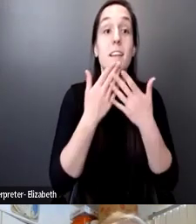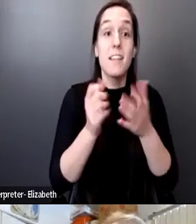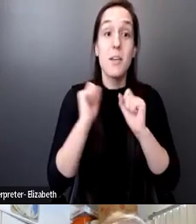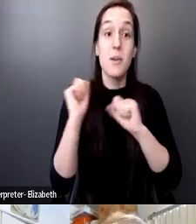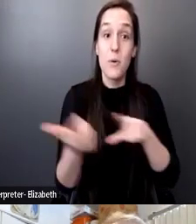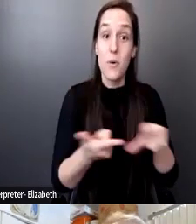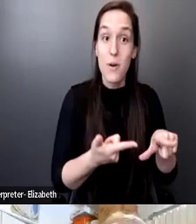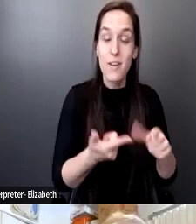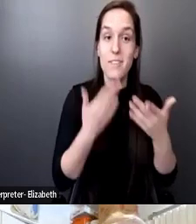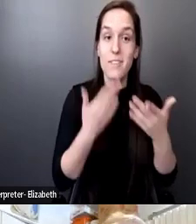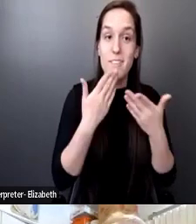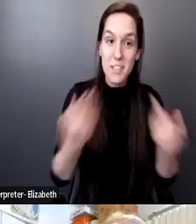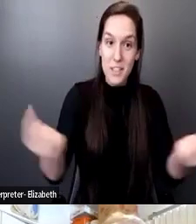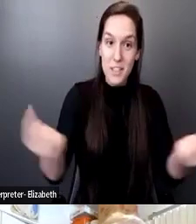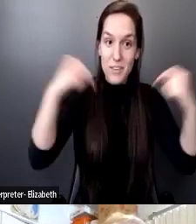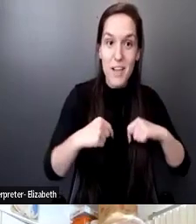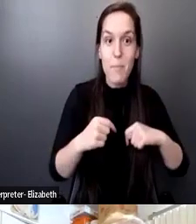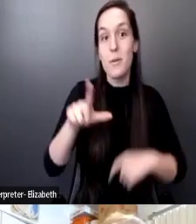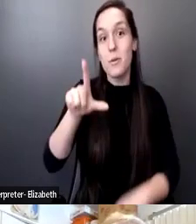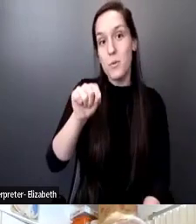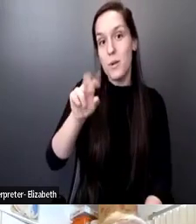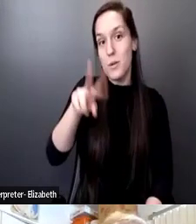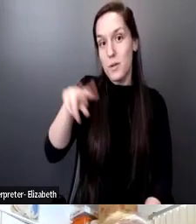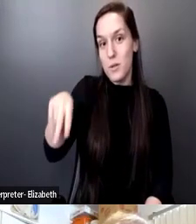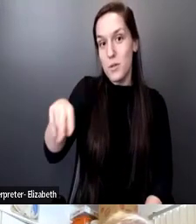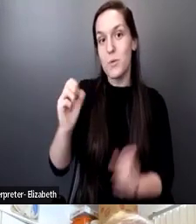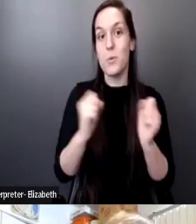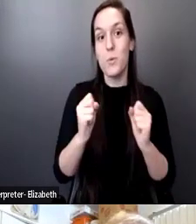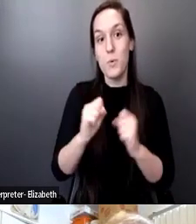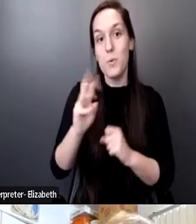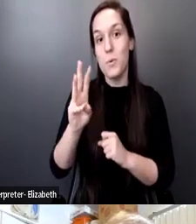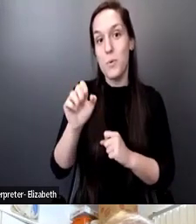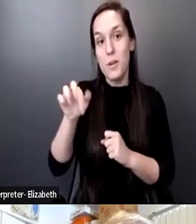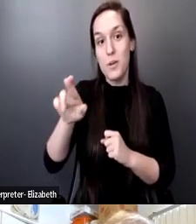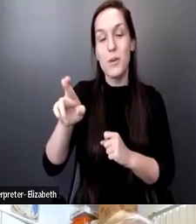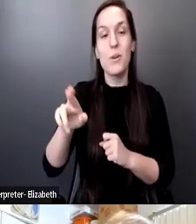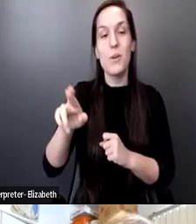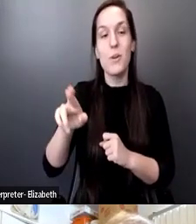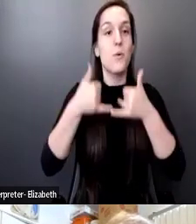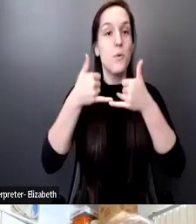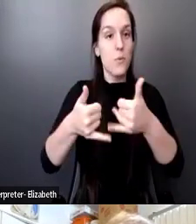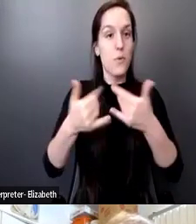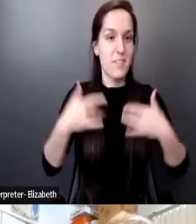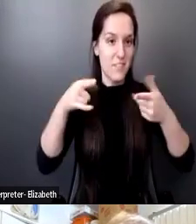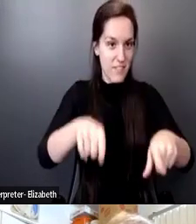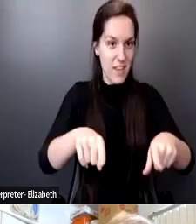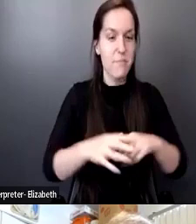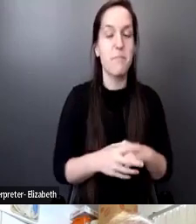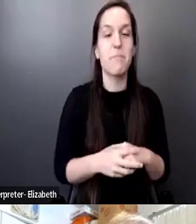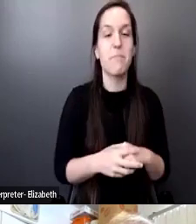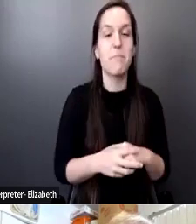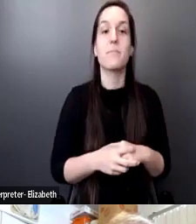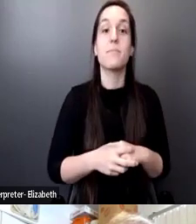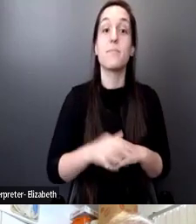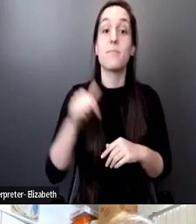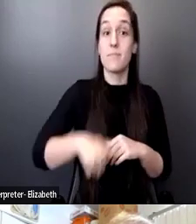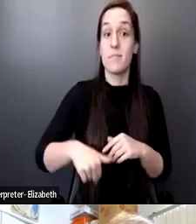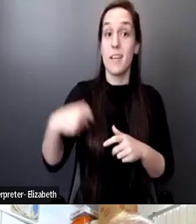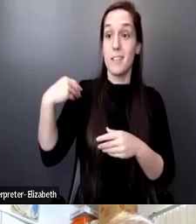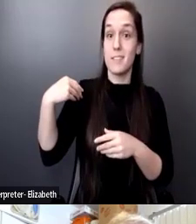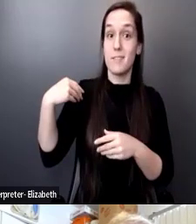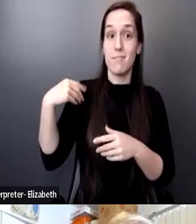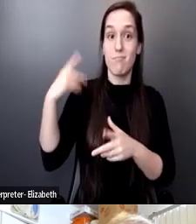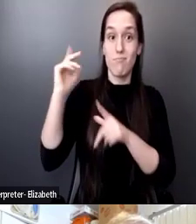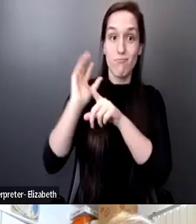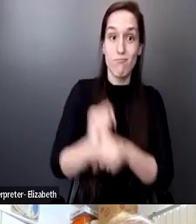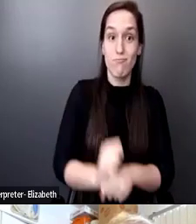like to welcome you all to our 2022 Winter Awards event. We started this tradition. So first, let me